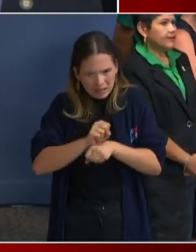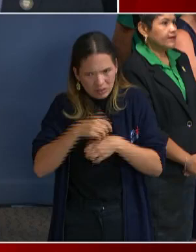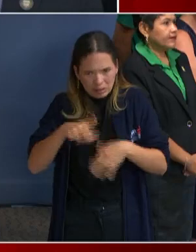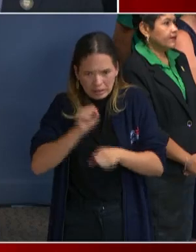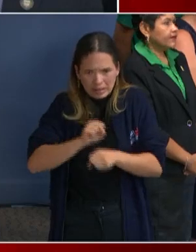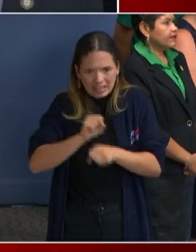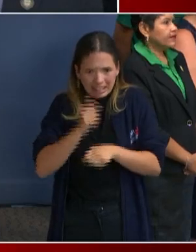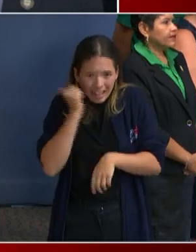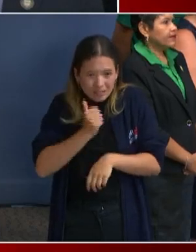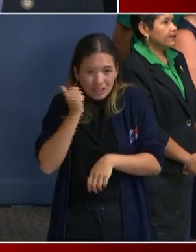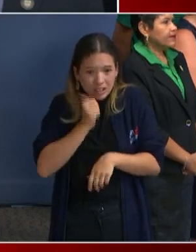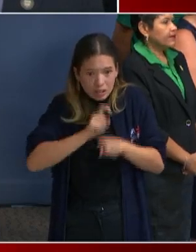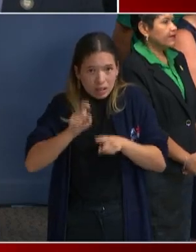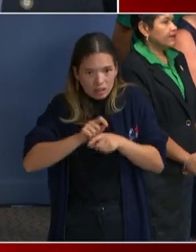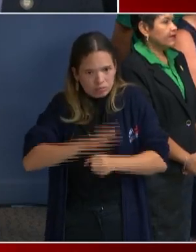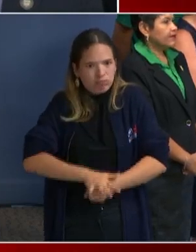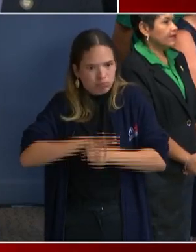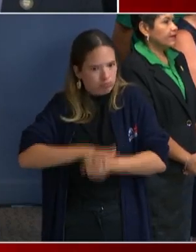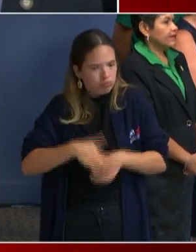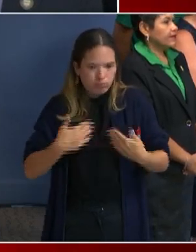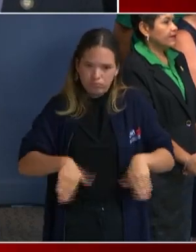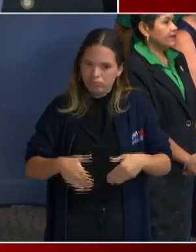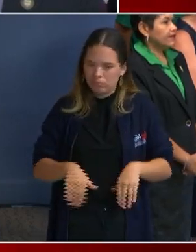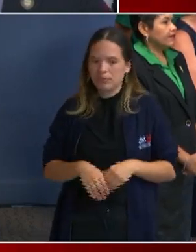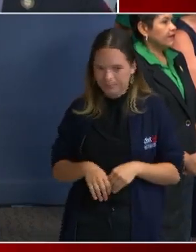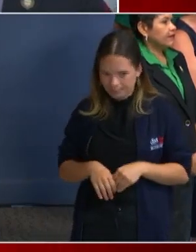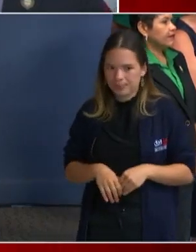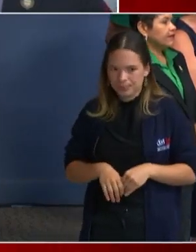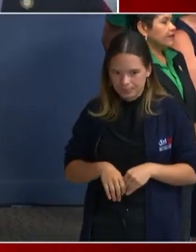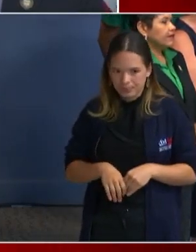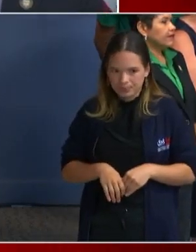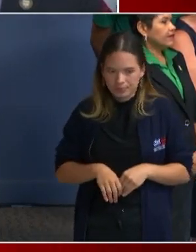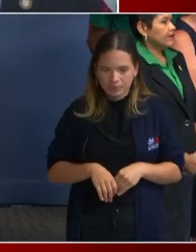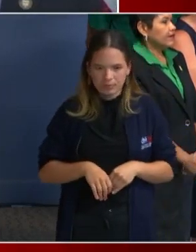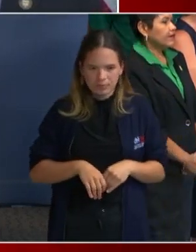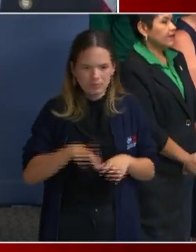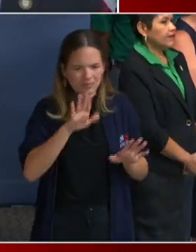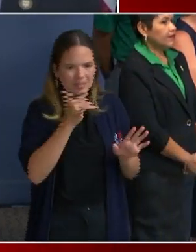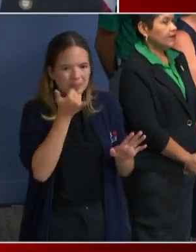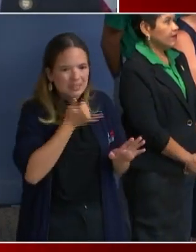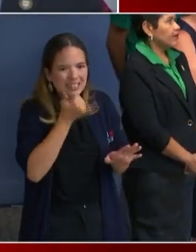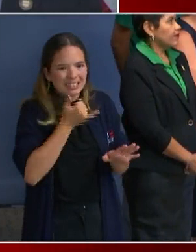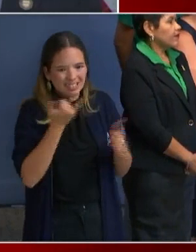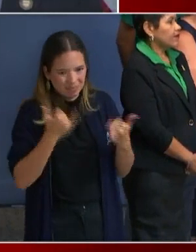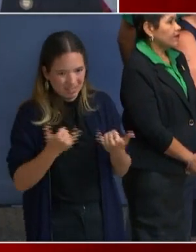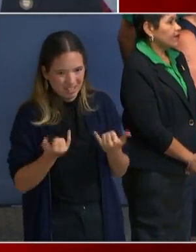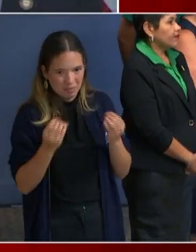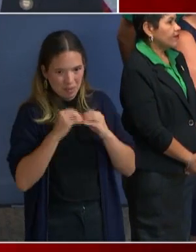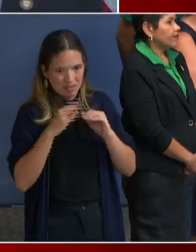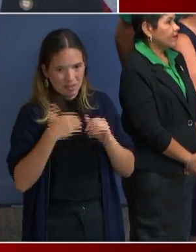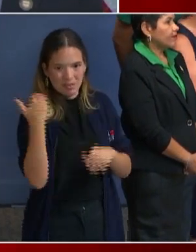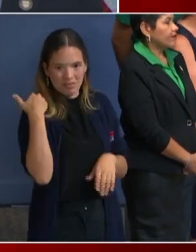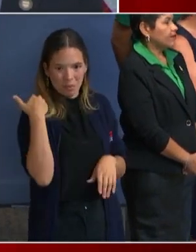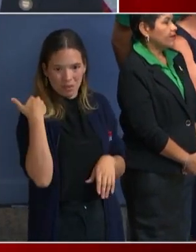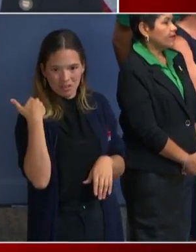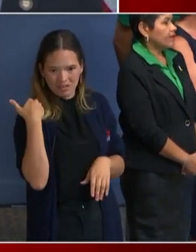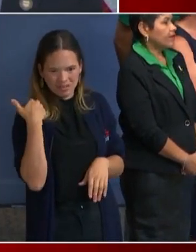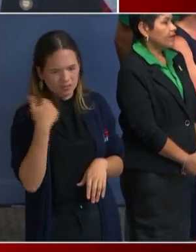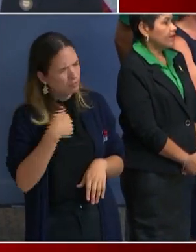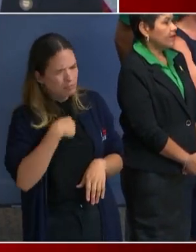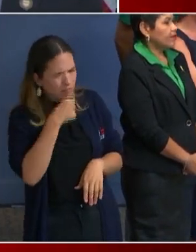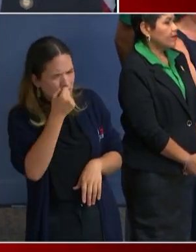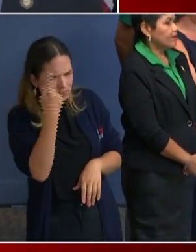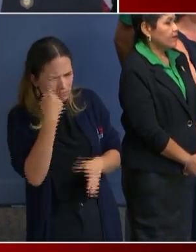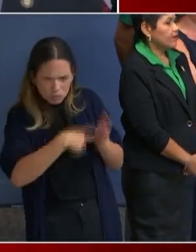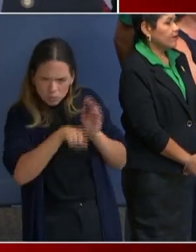mistakes being made now in their work? I have no idea what you're referring to. Mistakes that